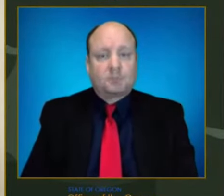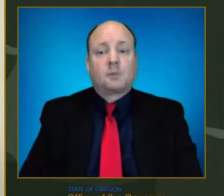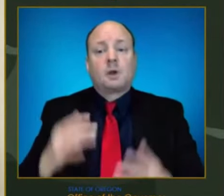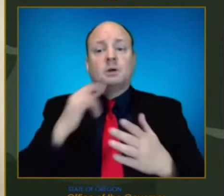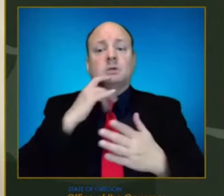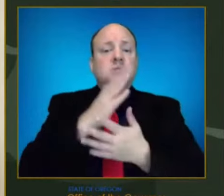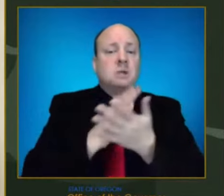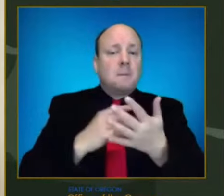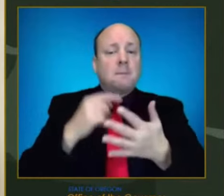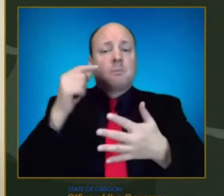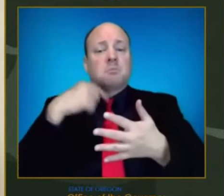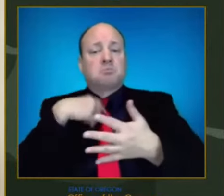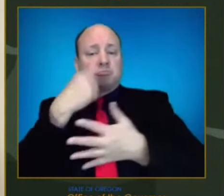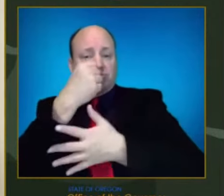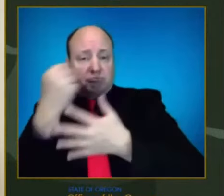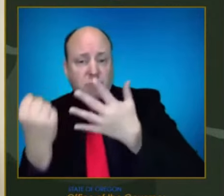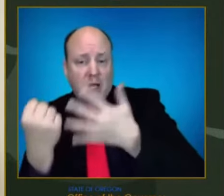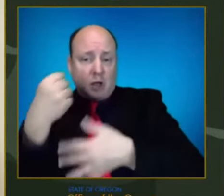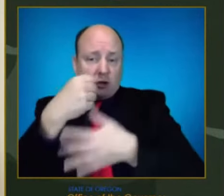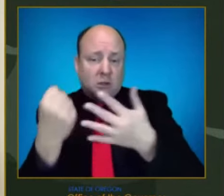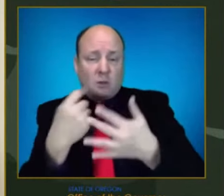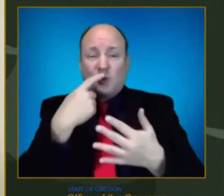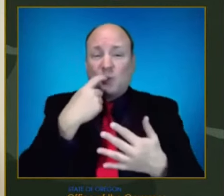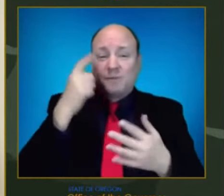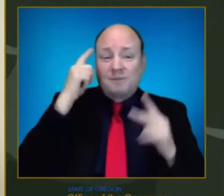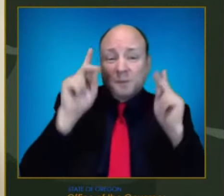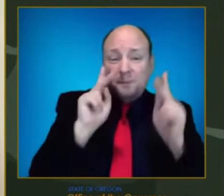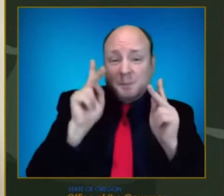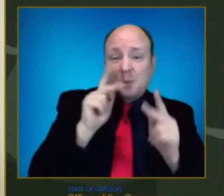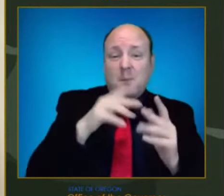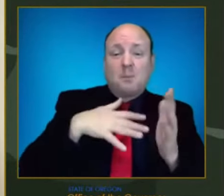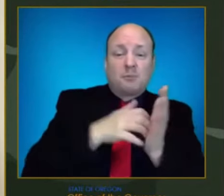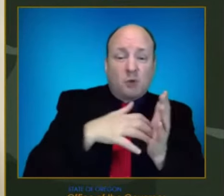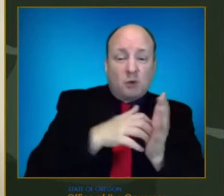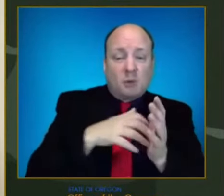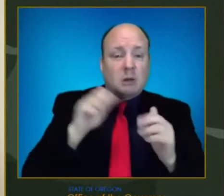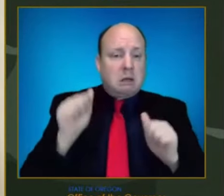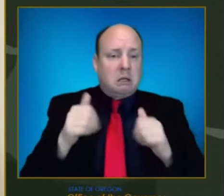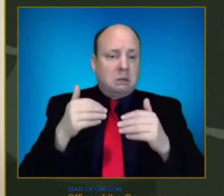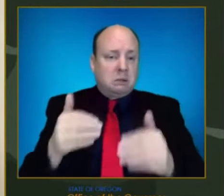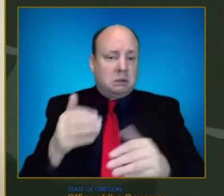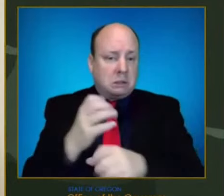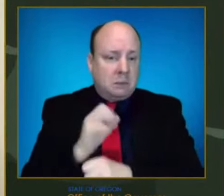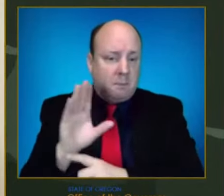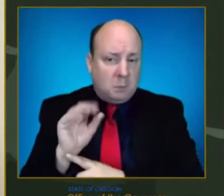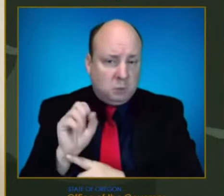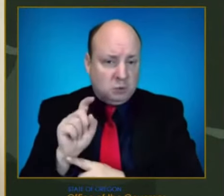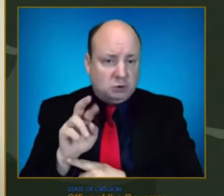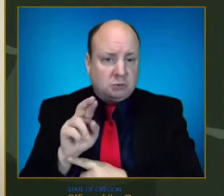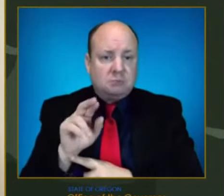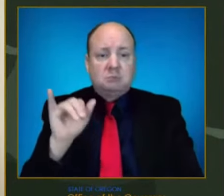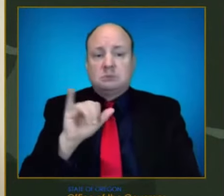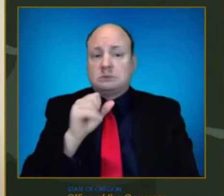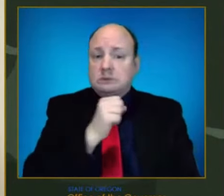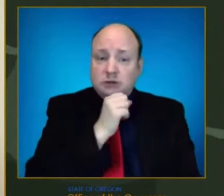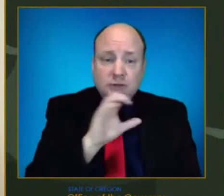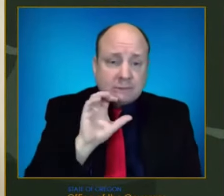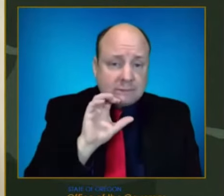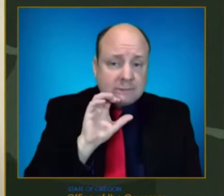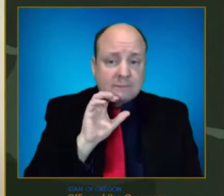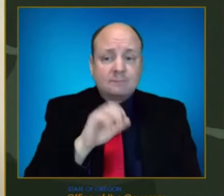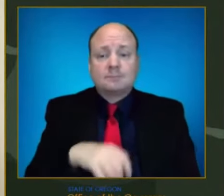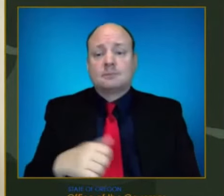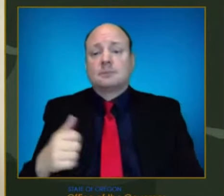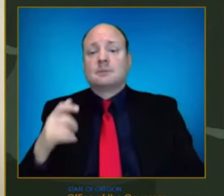Oregonians boosted, our seniors living in assisted living facilities, skilled nursing, congregate